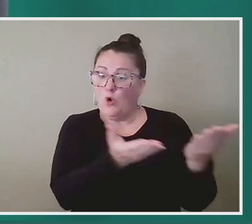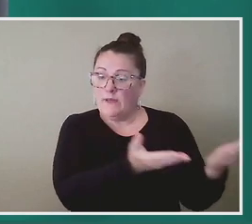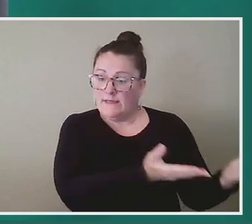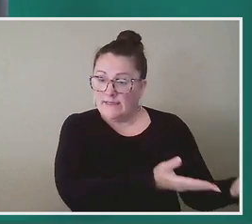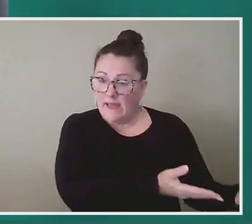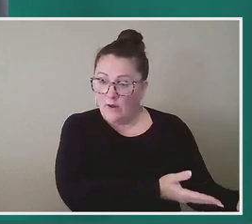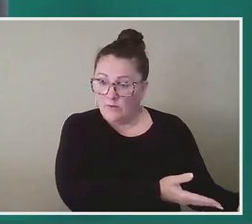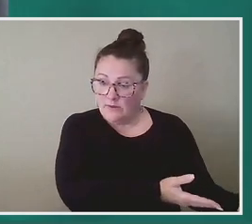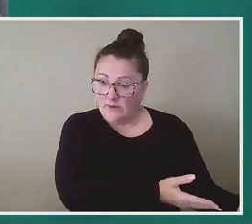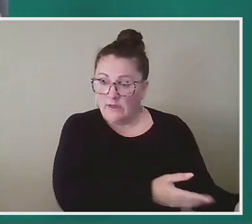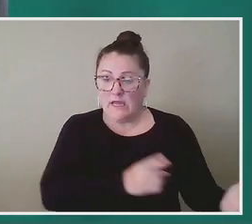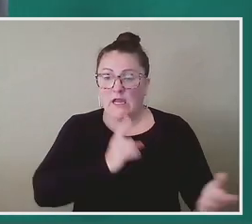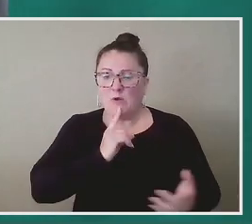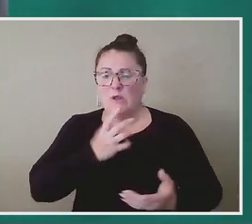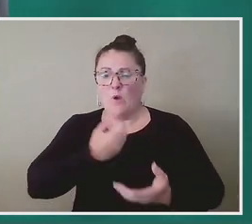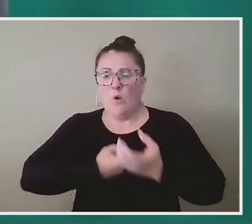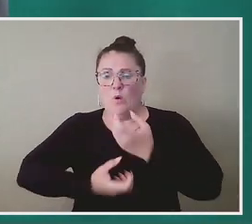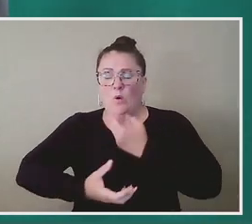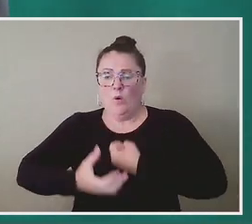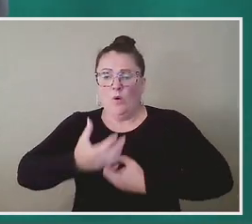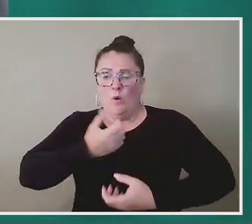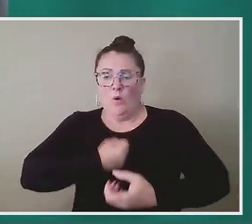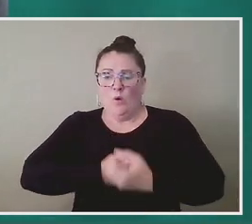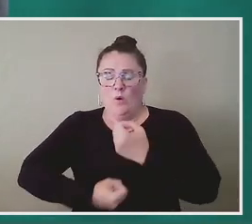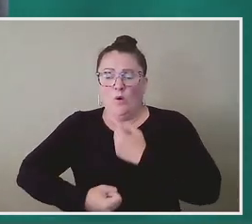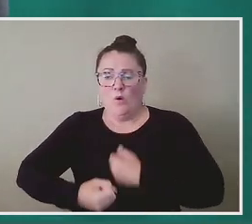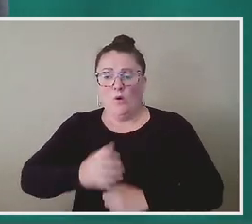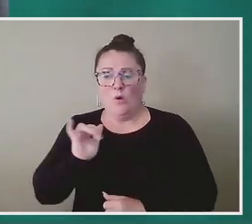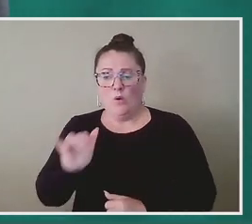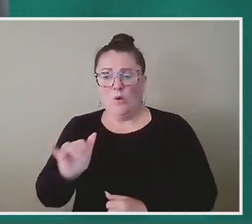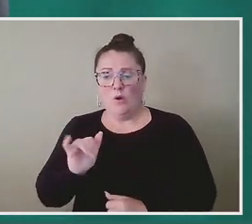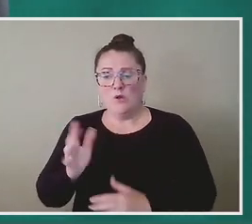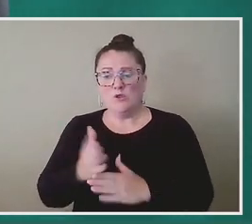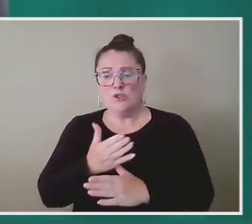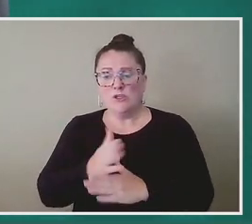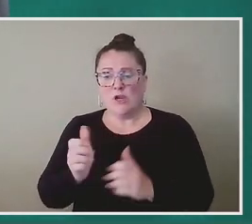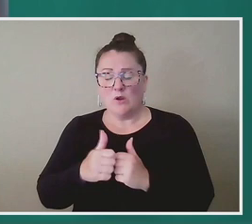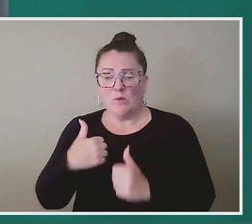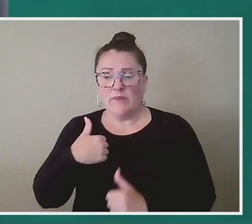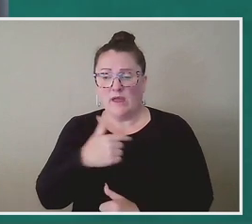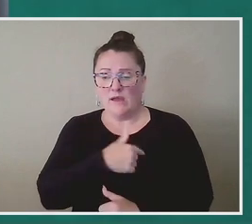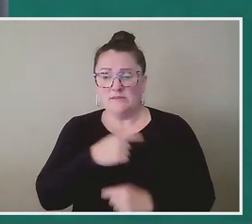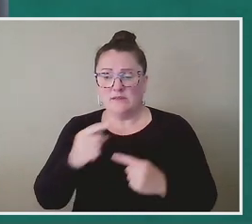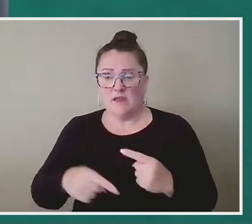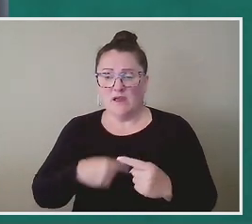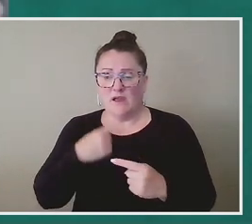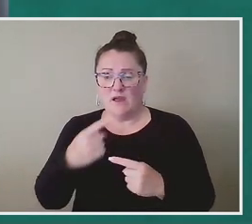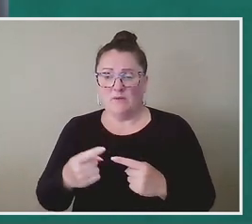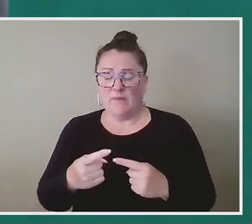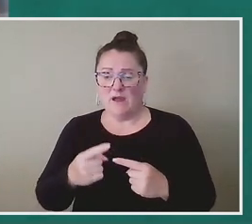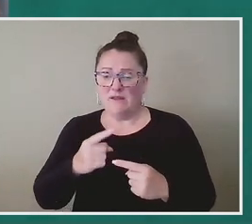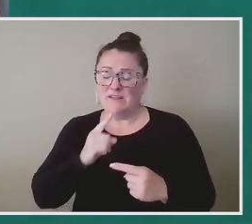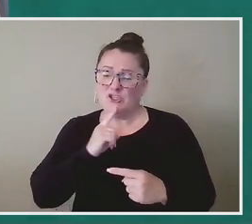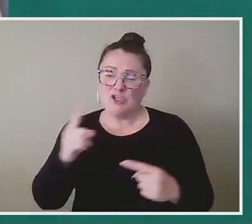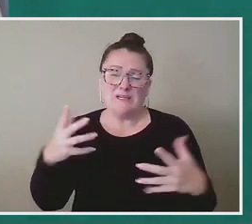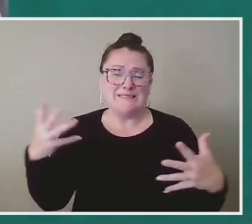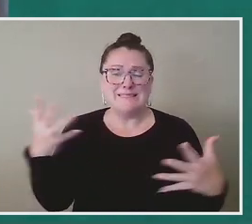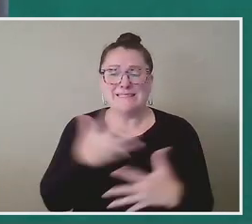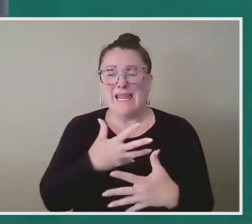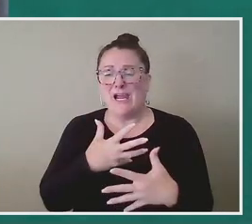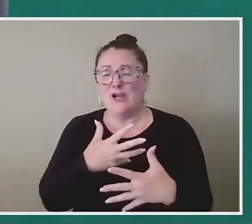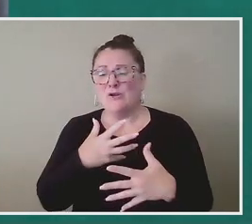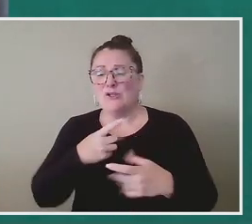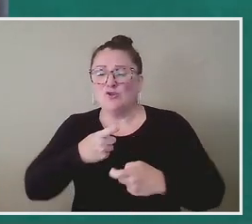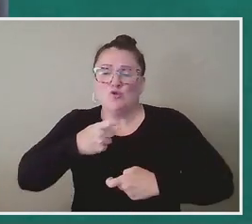in what it is you were sharing with us about the sheer terror, torture, and tenacity of